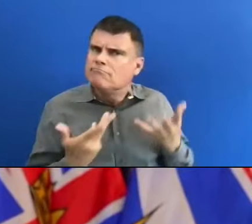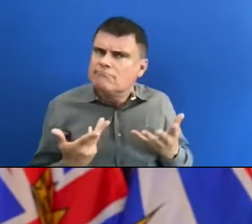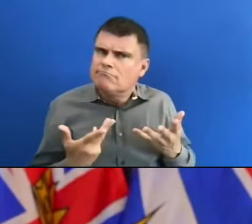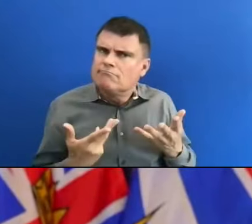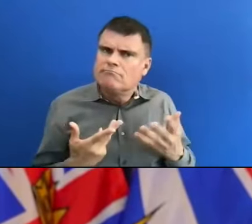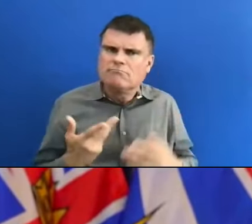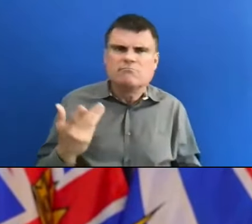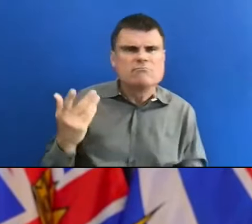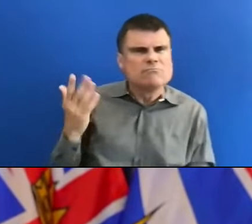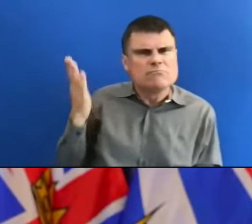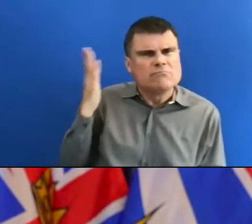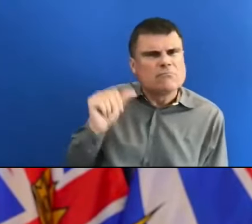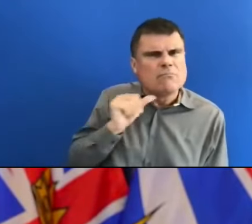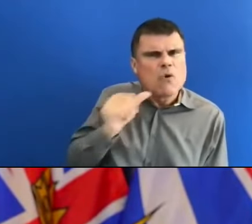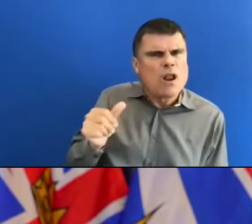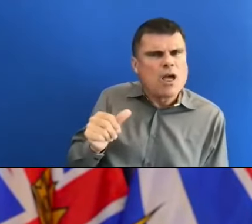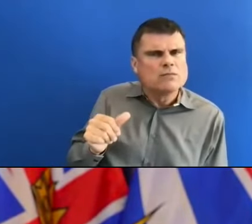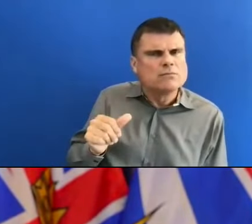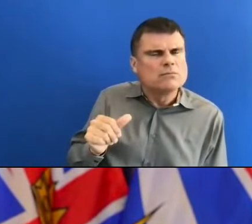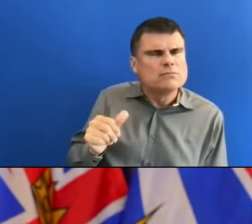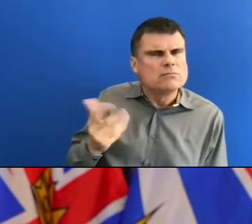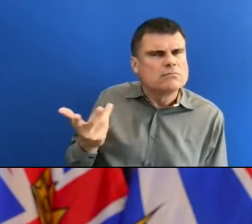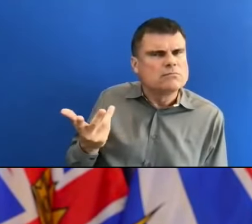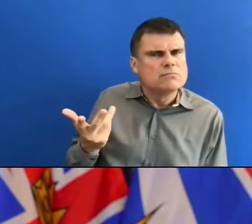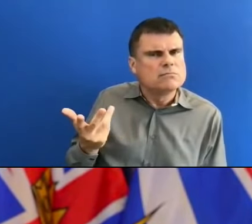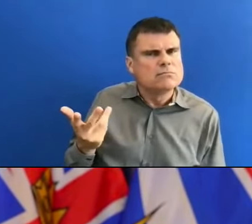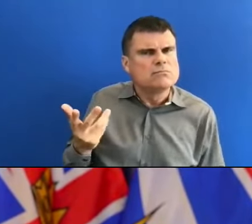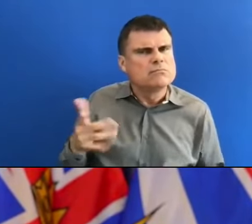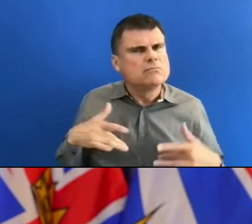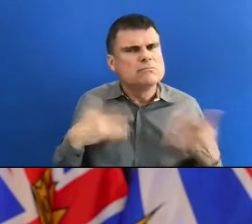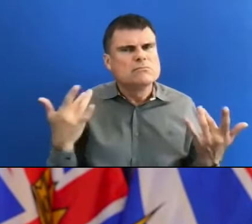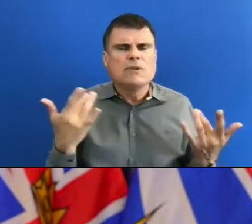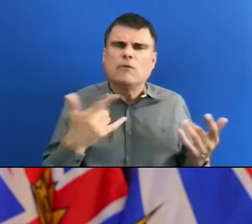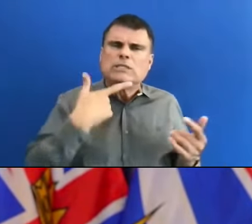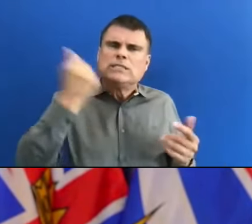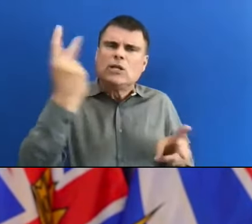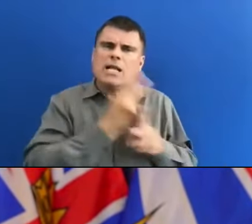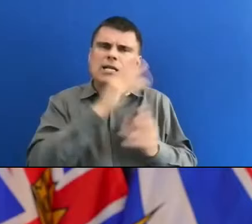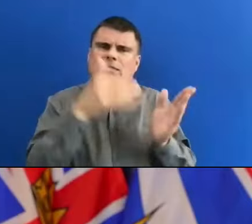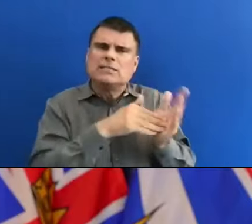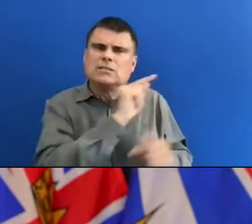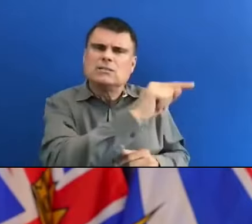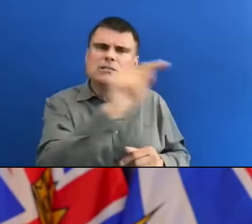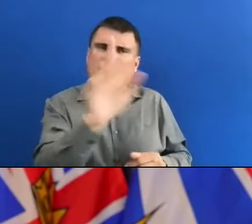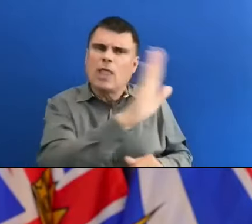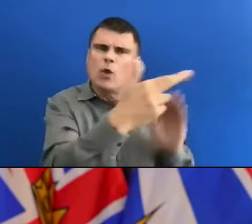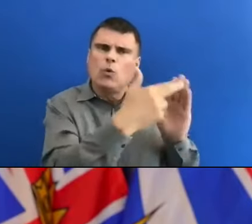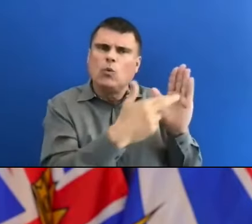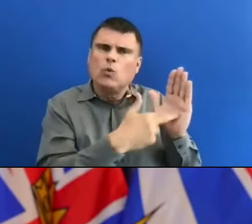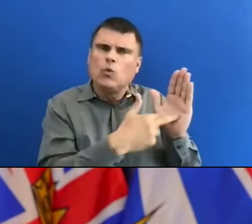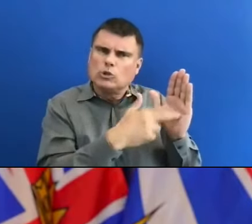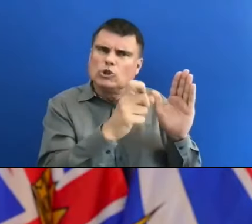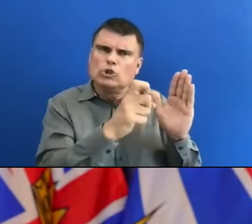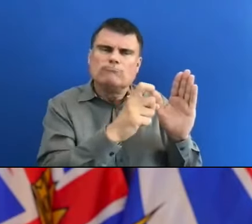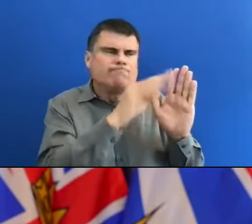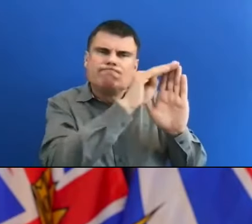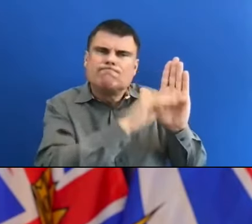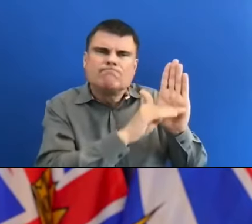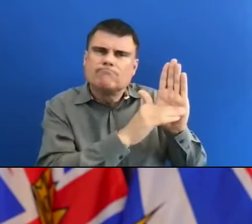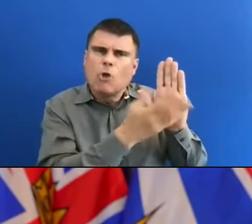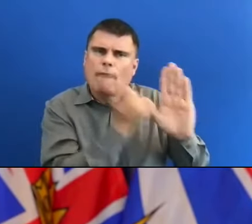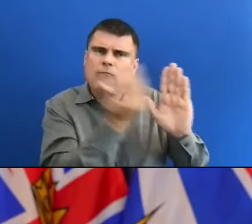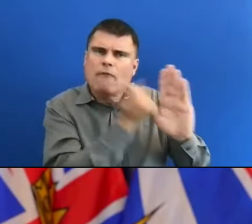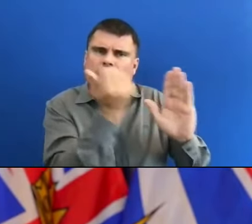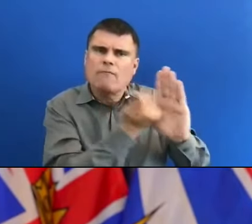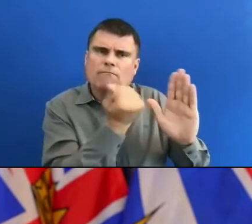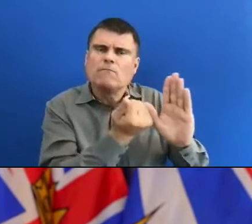we heard anything about long-term care restrictions being lifted under stage three, and why are we not, why are loved ones not able